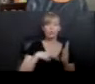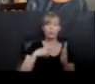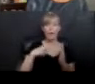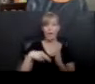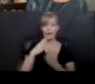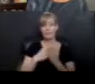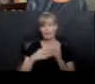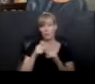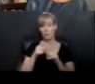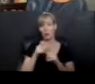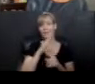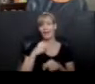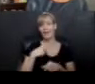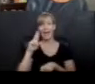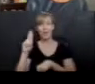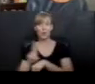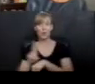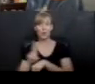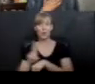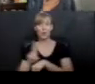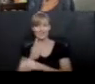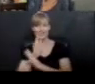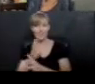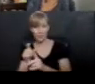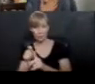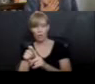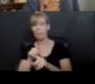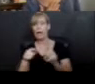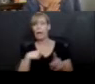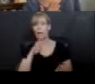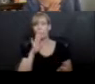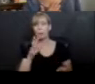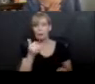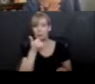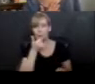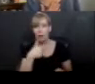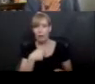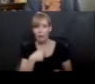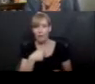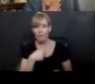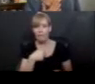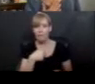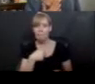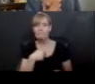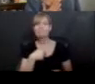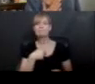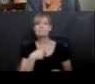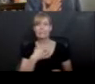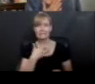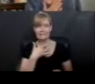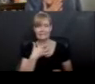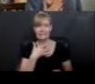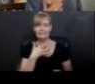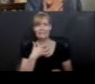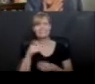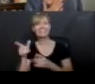and found out that in my head I'd been pronouncing them wrong all along. And I think, I mean,